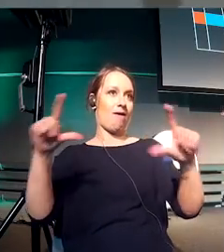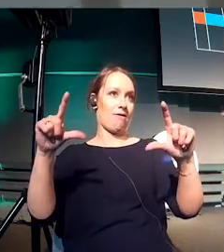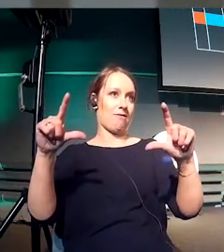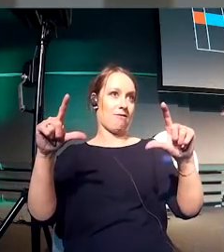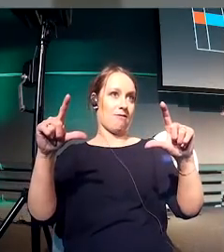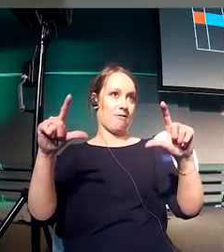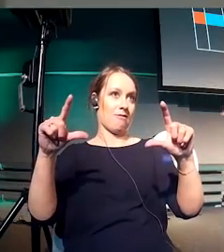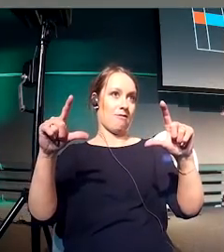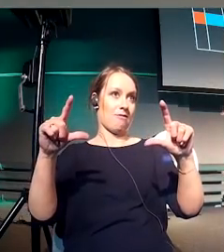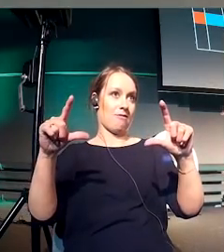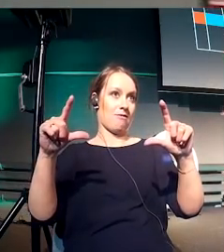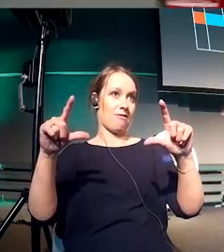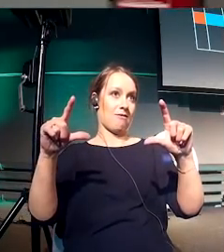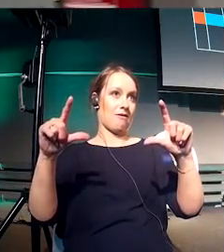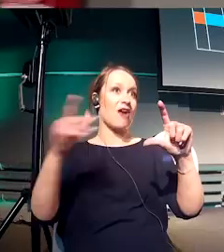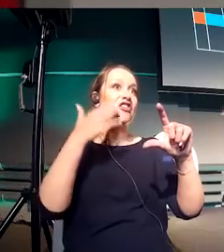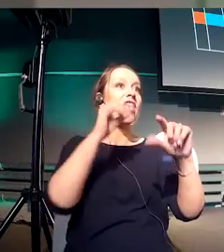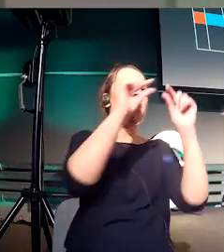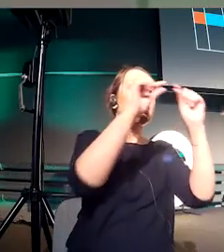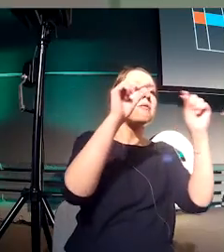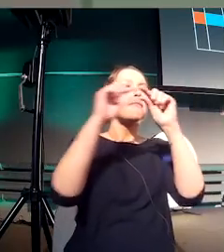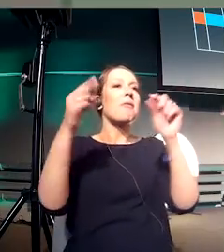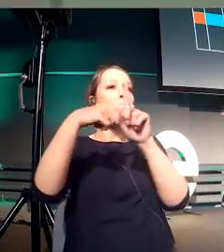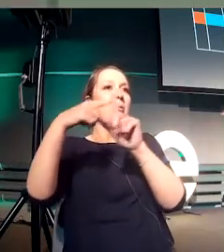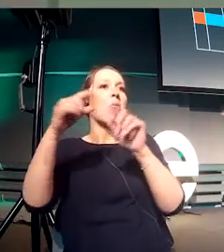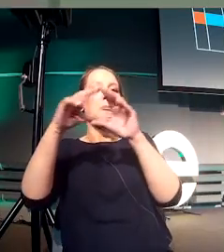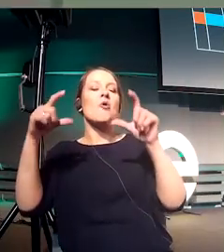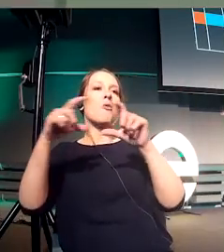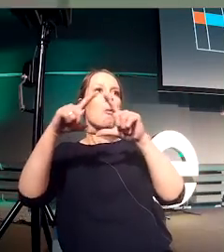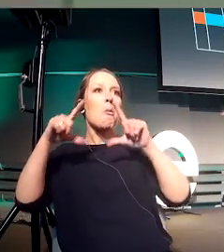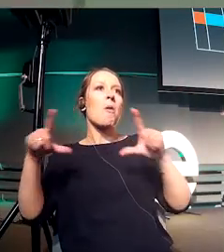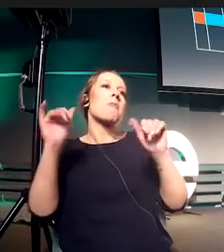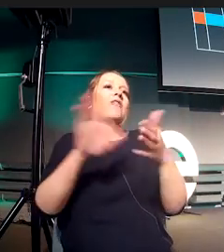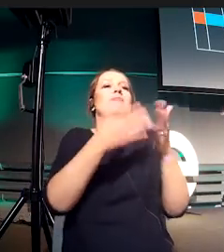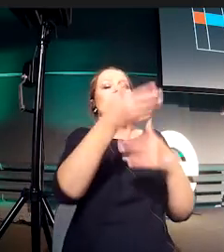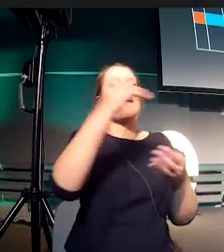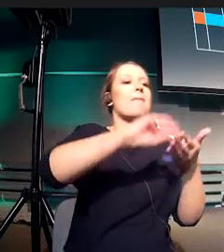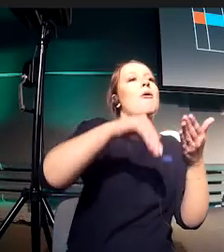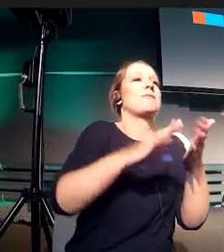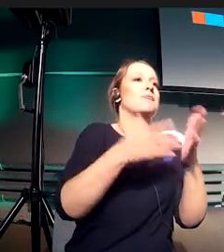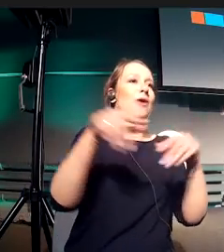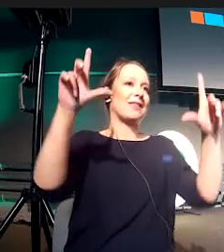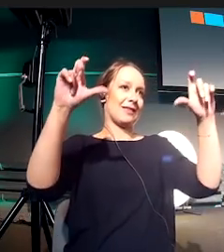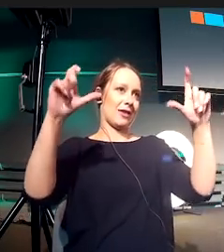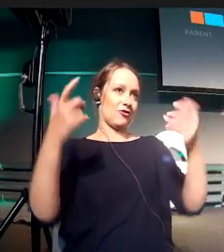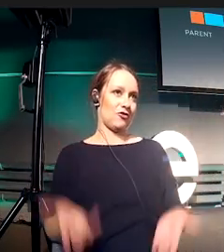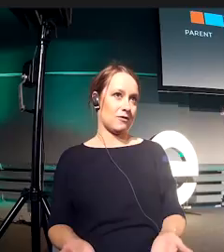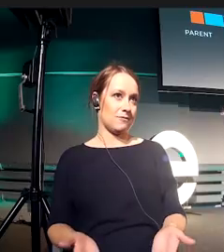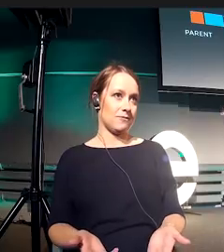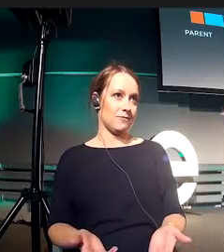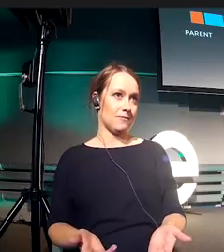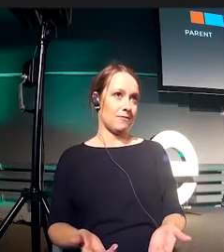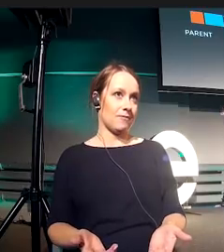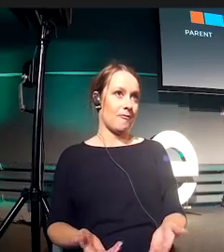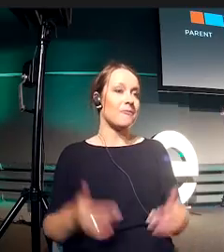be, you know, a caption of a photo. If this is the caption, how big is the photo? And this is what helps us make